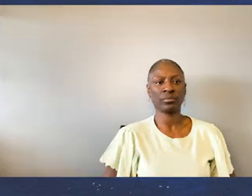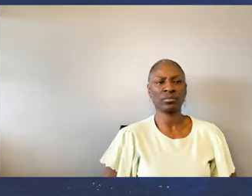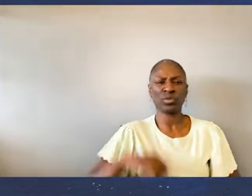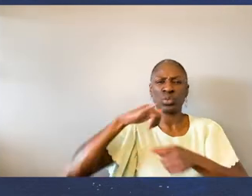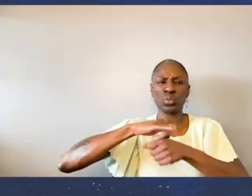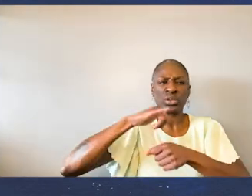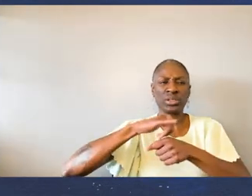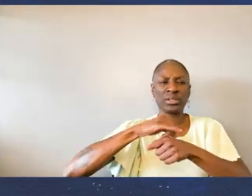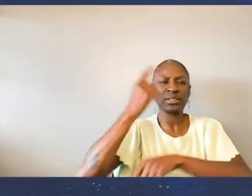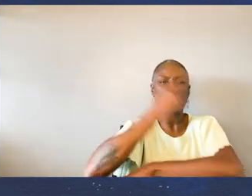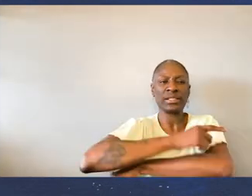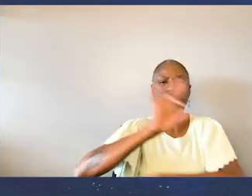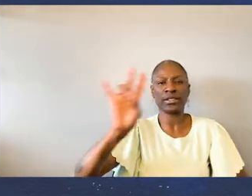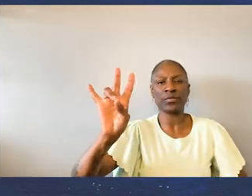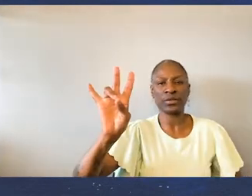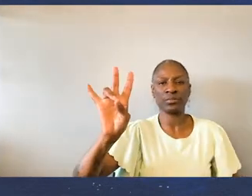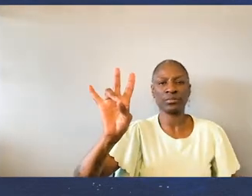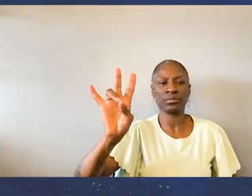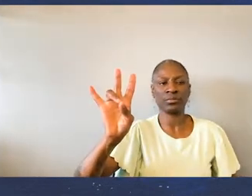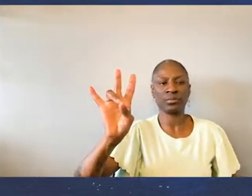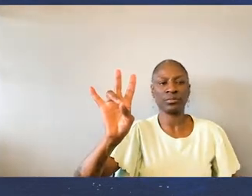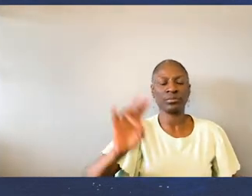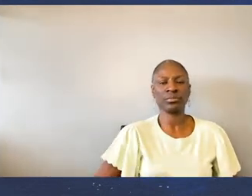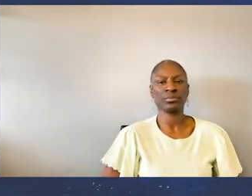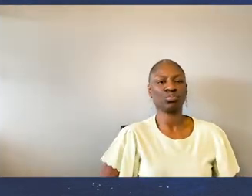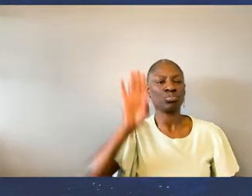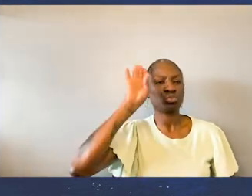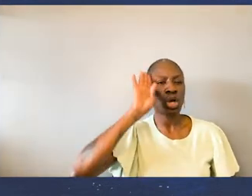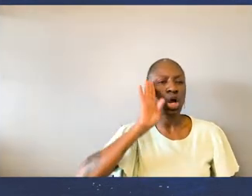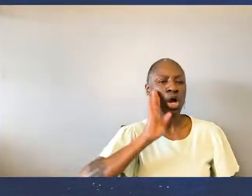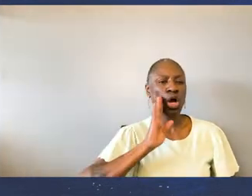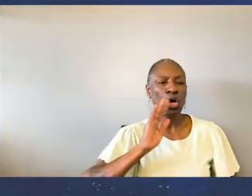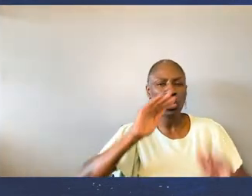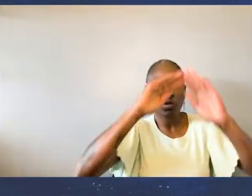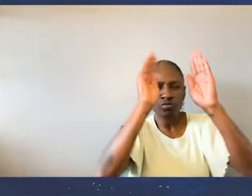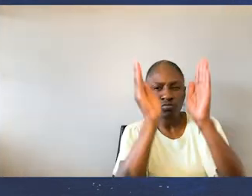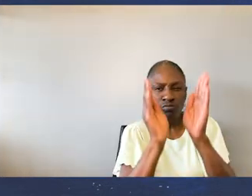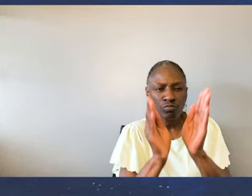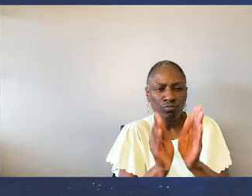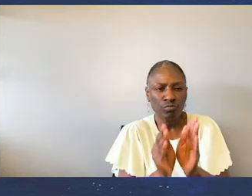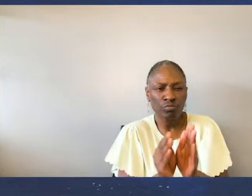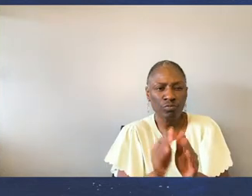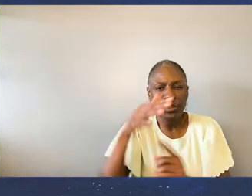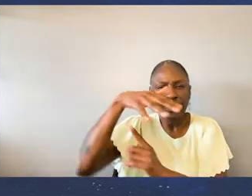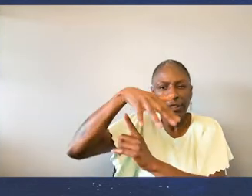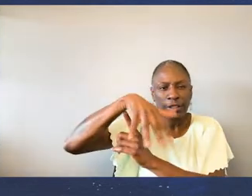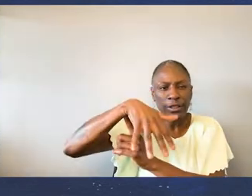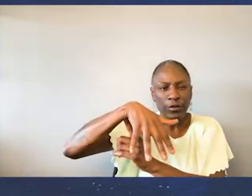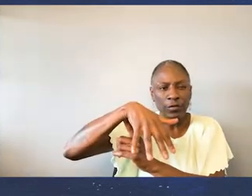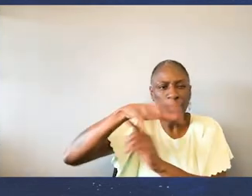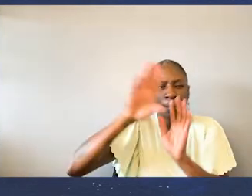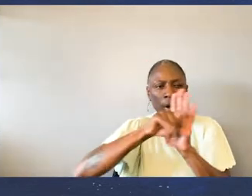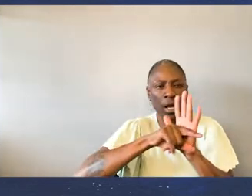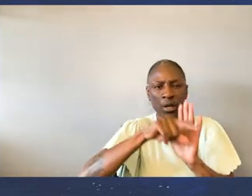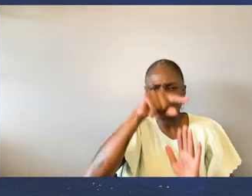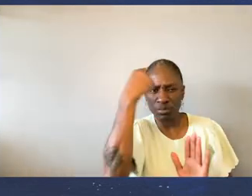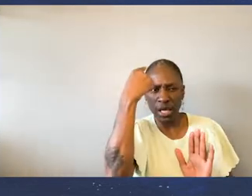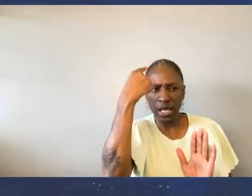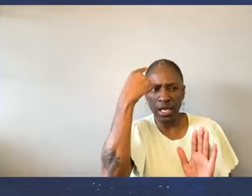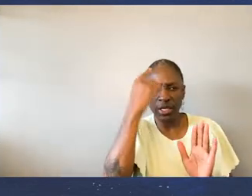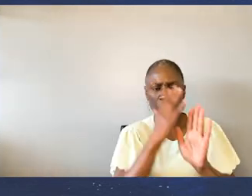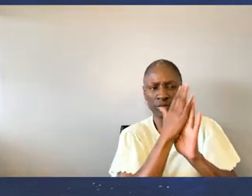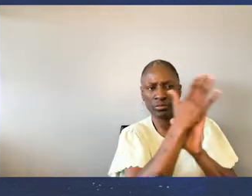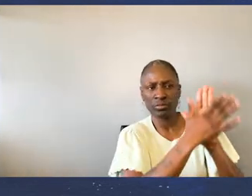Quarantine day seven A brown round hydrangea leaf On a black